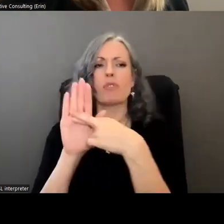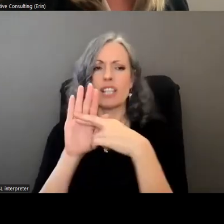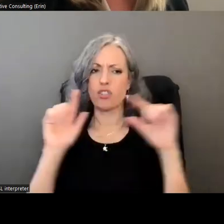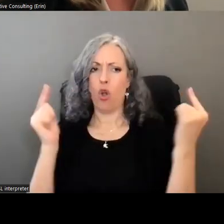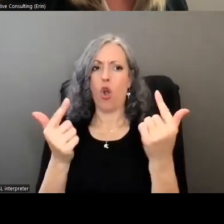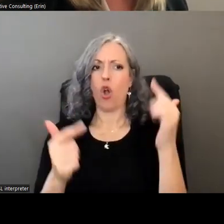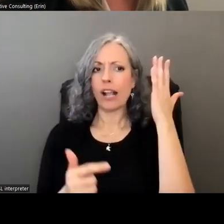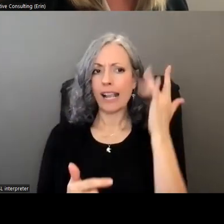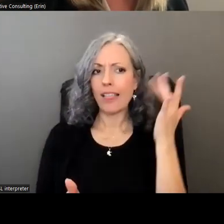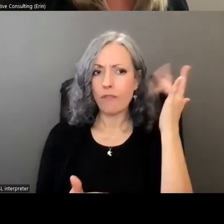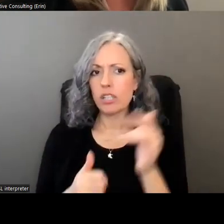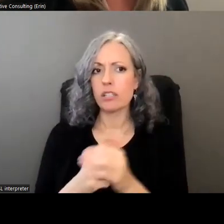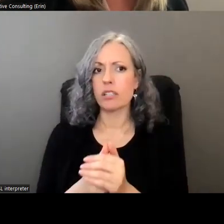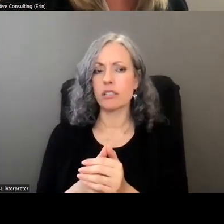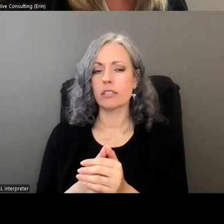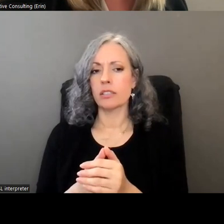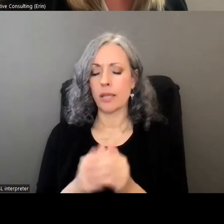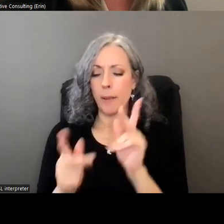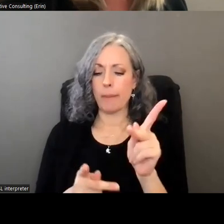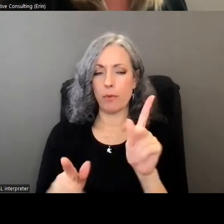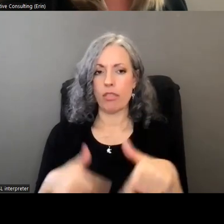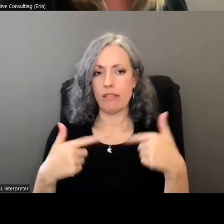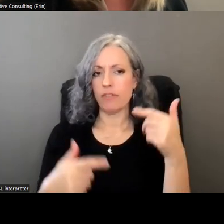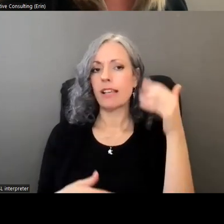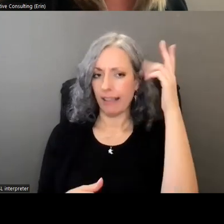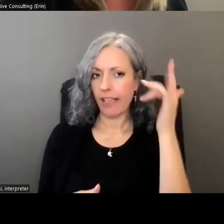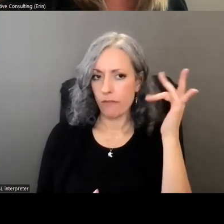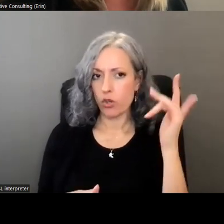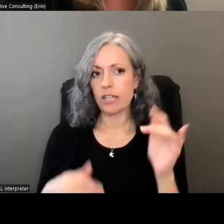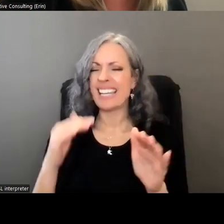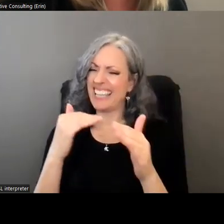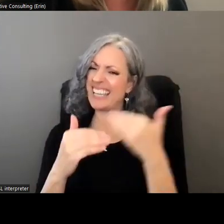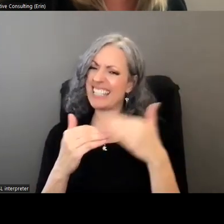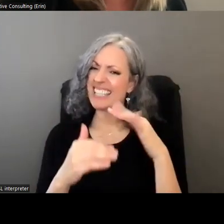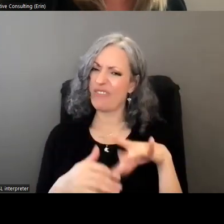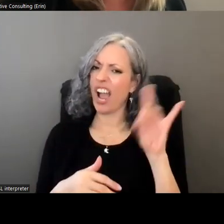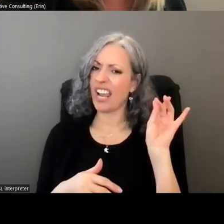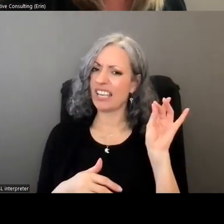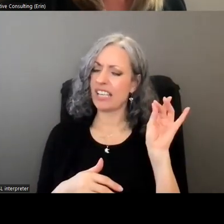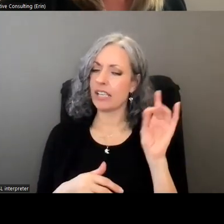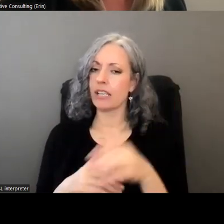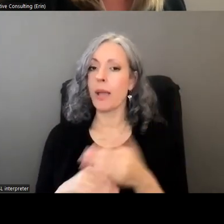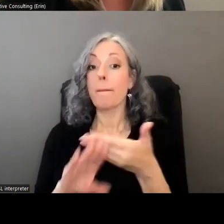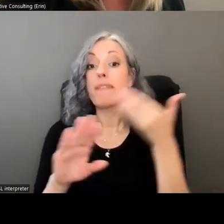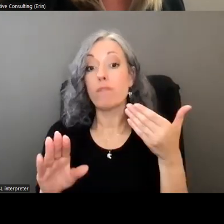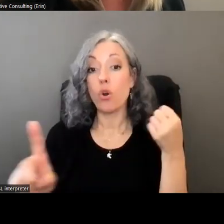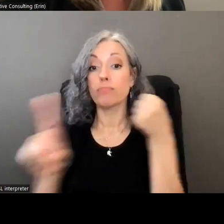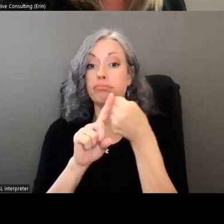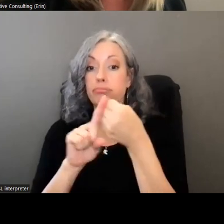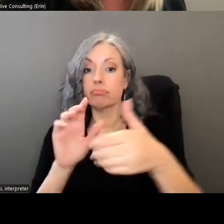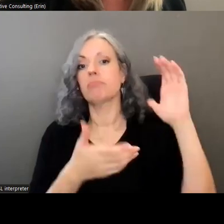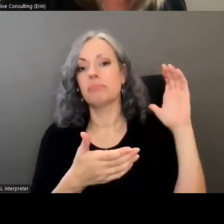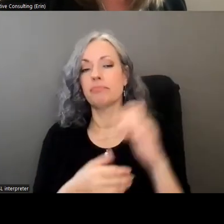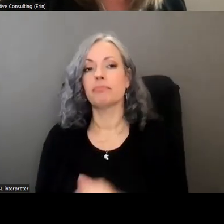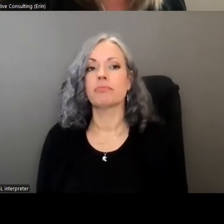all californians uh easily found and recognizable before a person is in crisis and again some of the